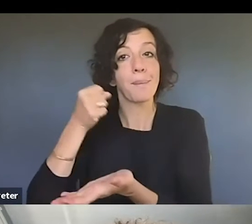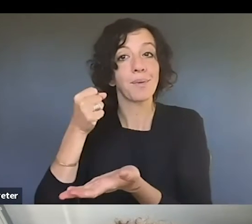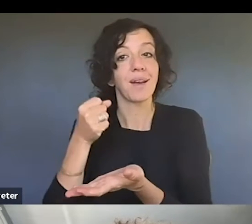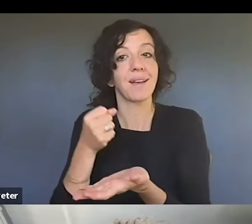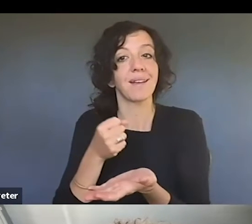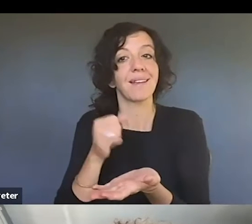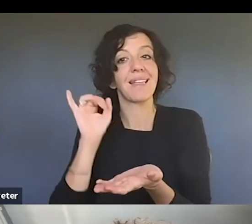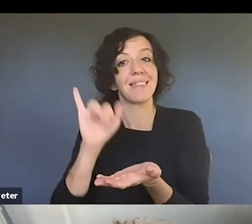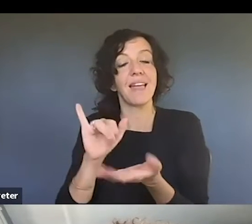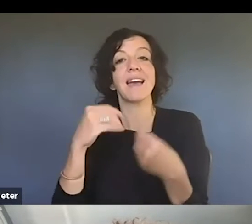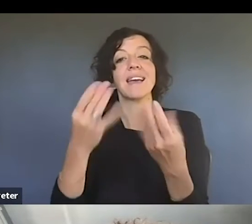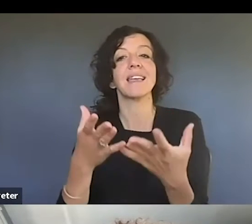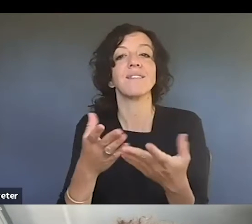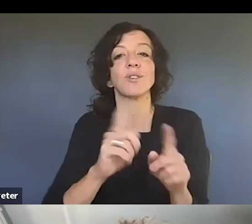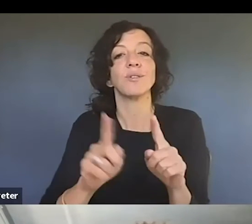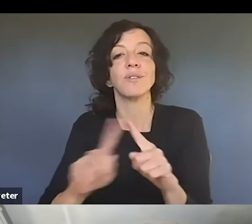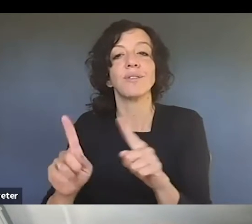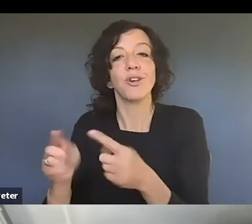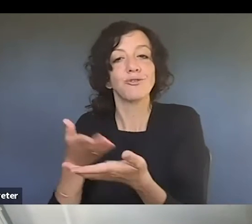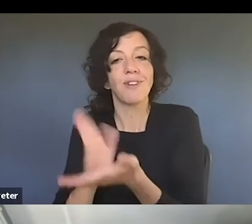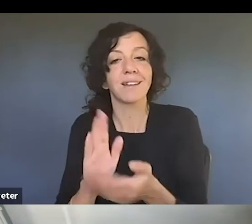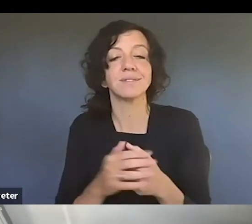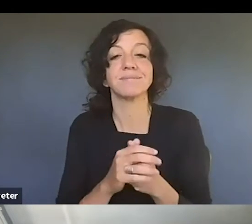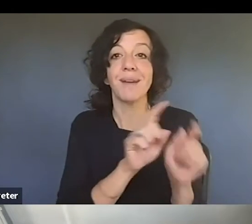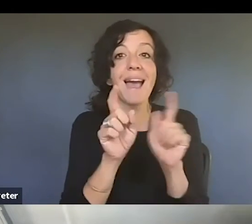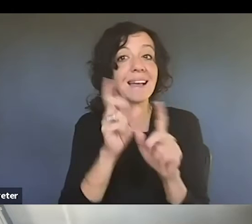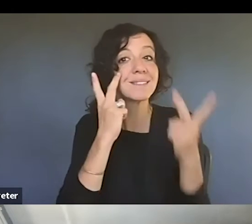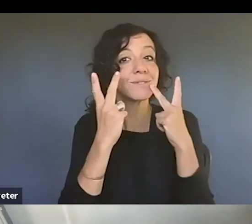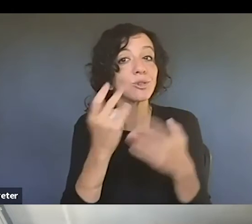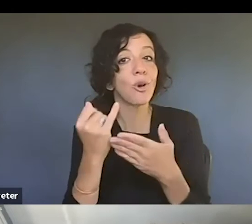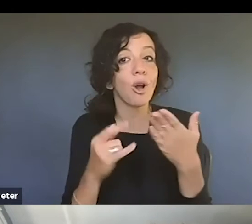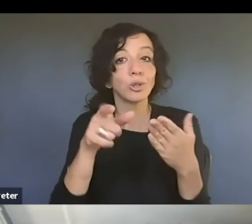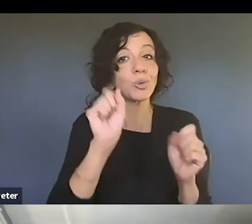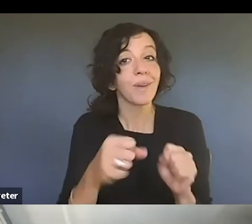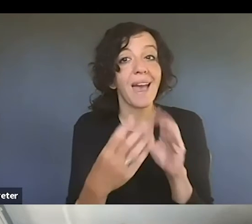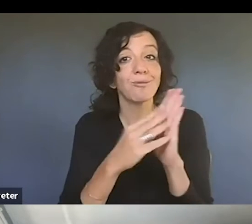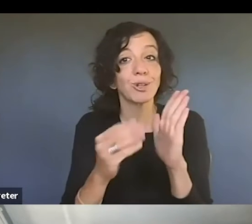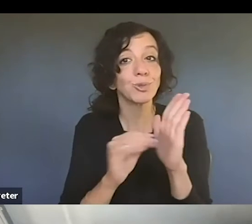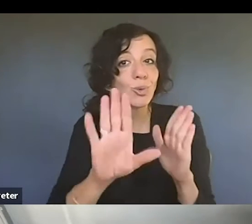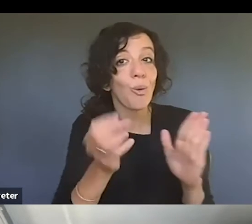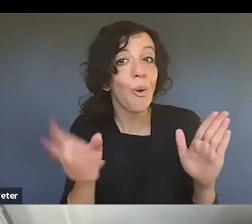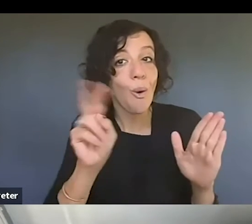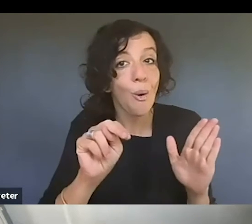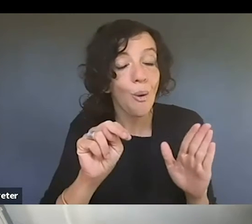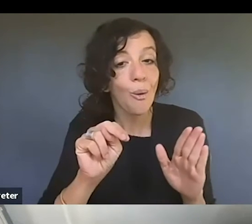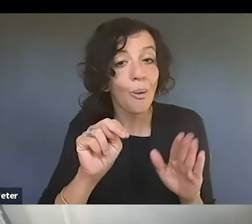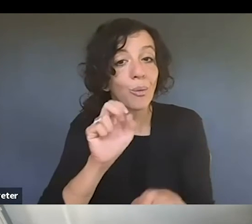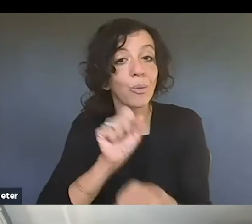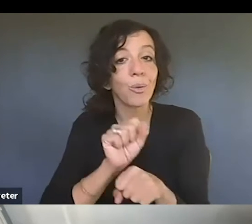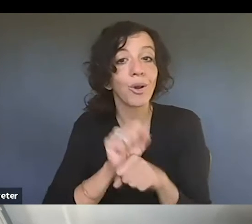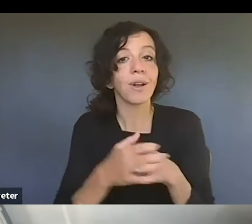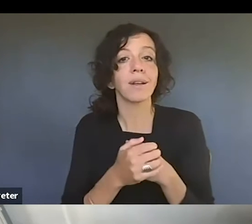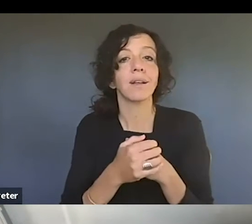you a variety of rights as a visual artist. You can reproduce the work, you can authorize the making of derivative